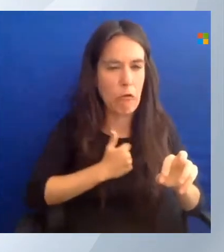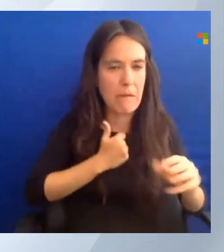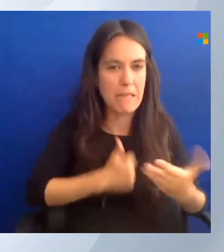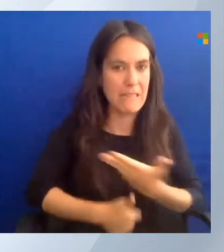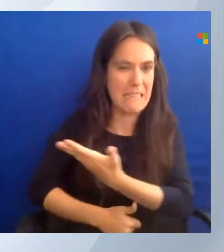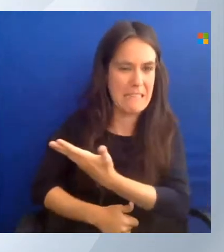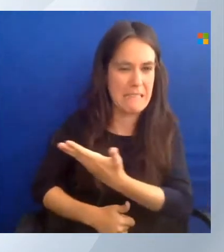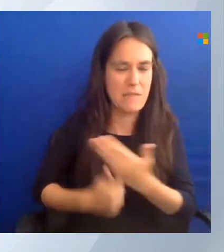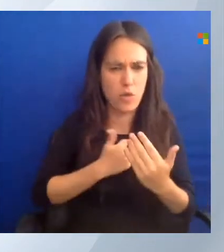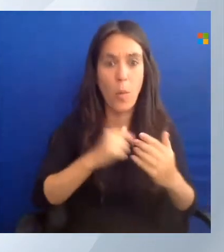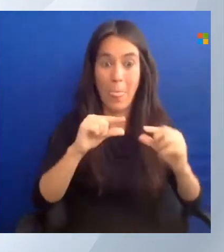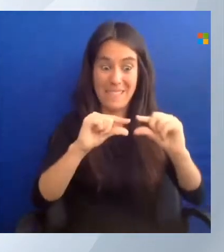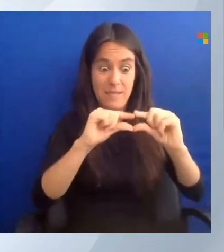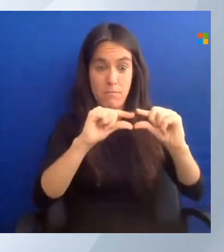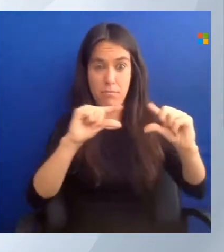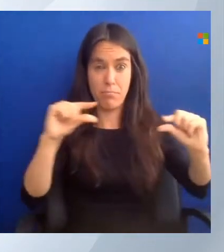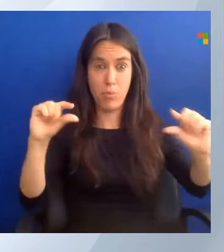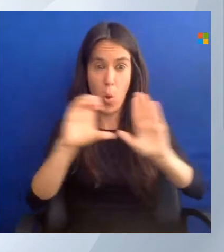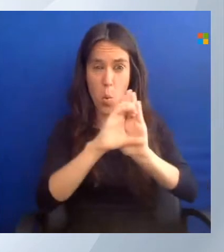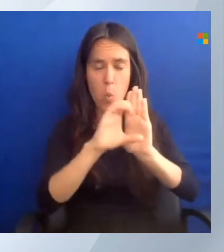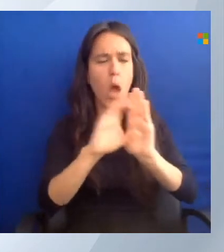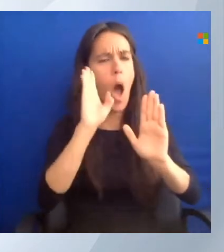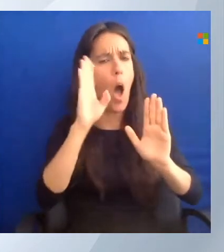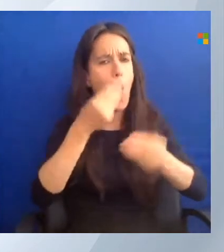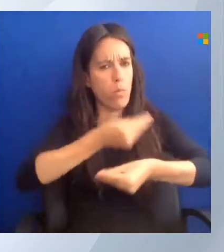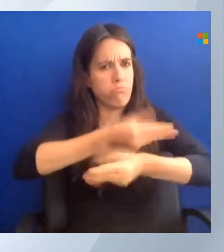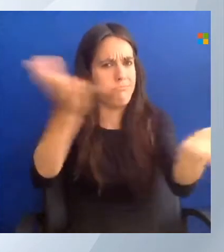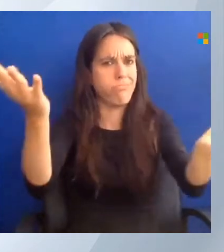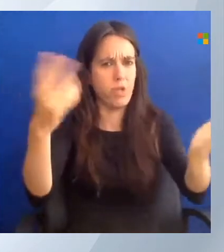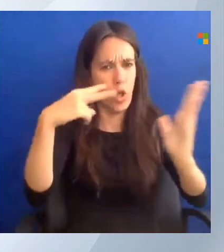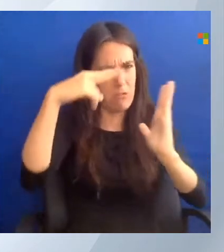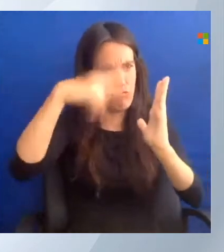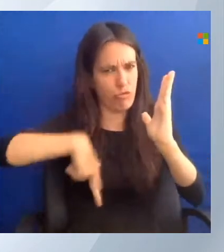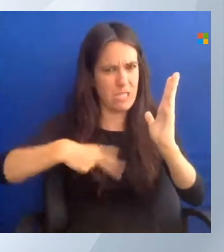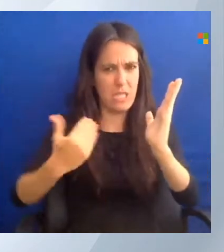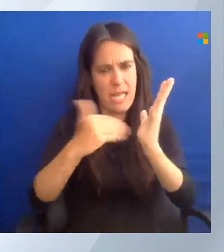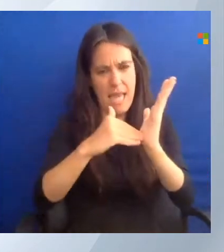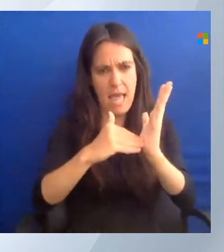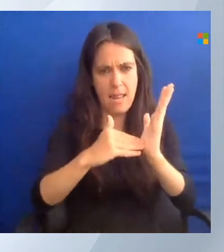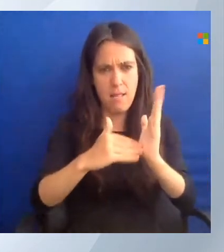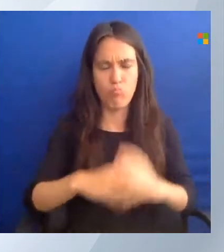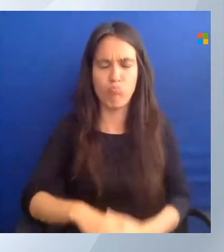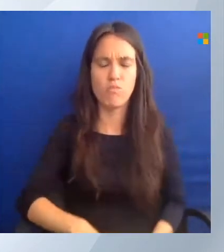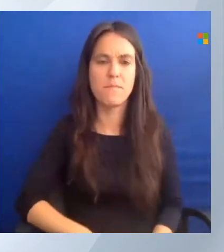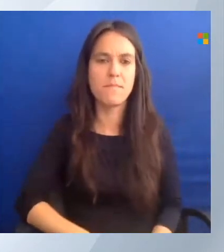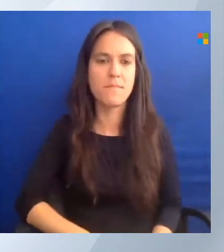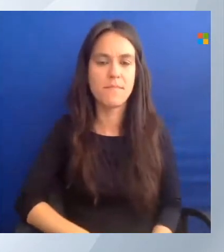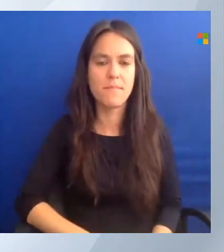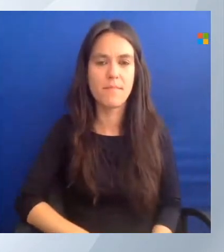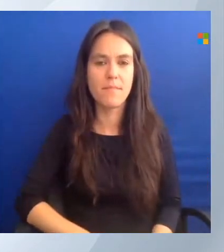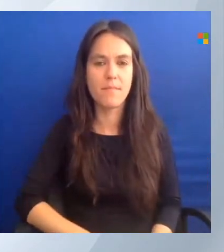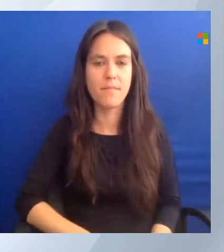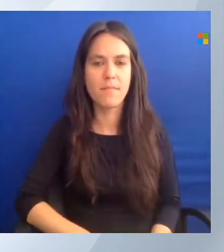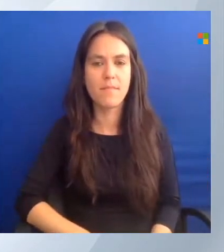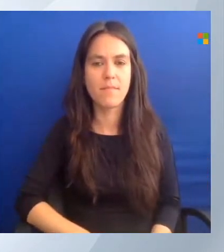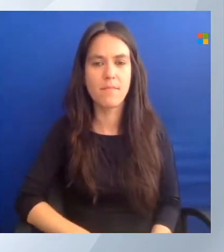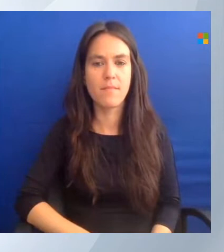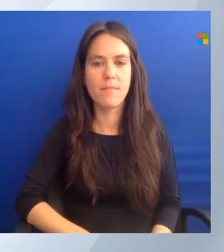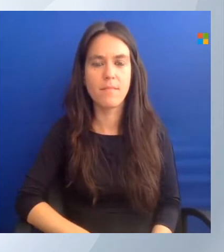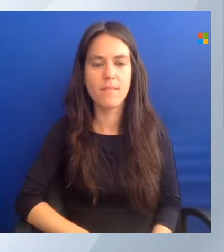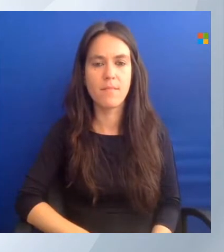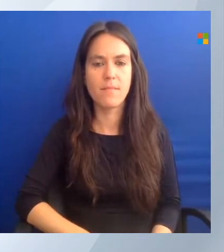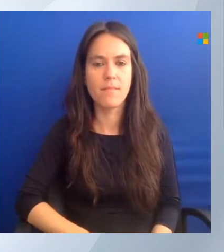at the end, so you can read it through. And now I can point at that file that